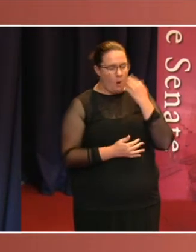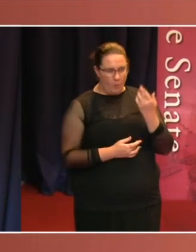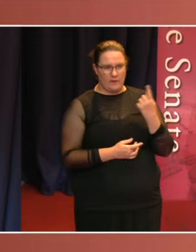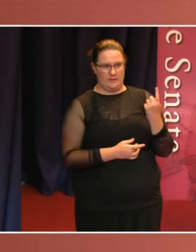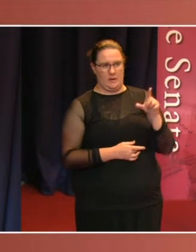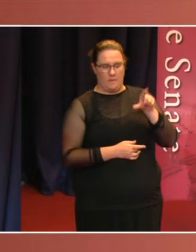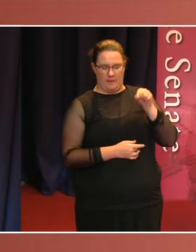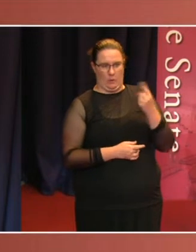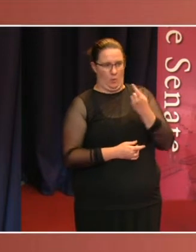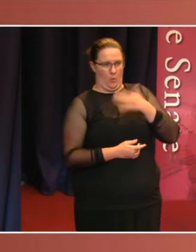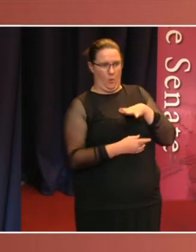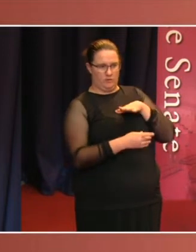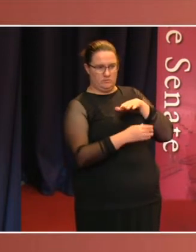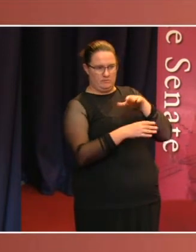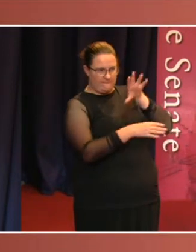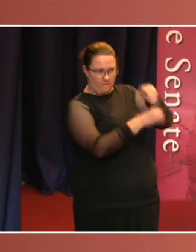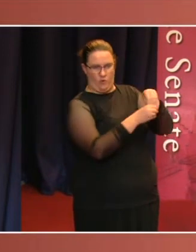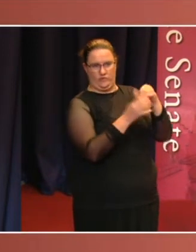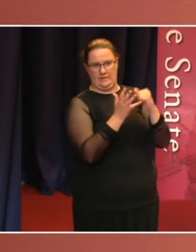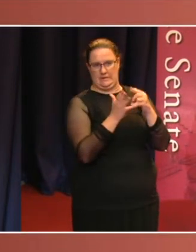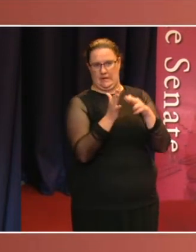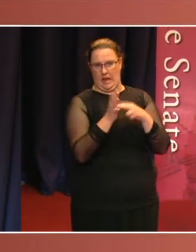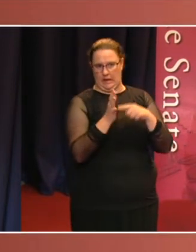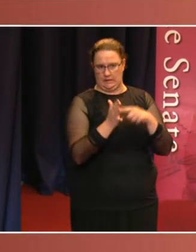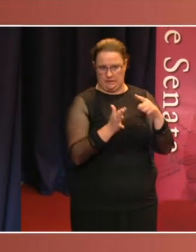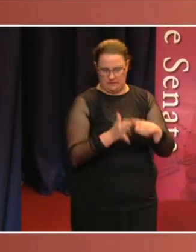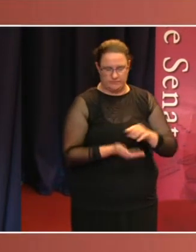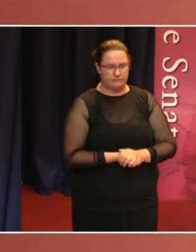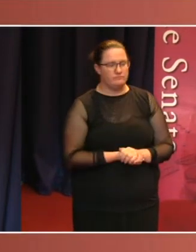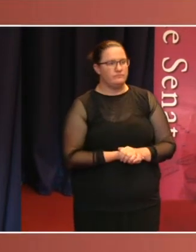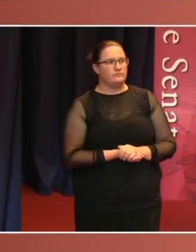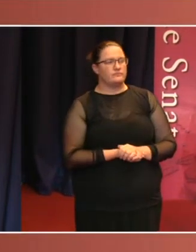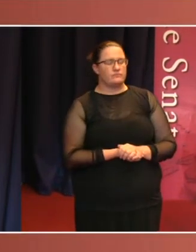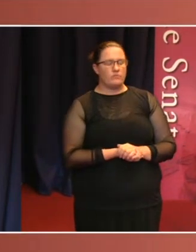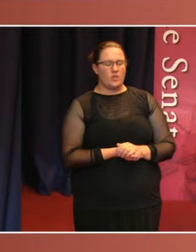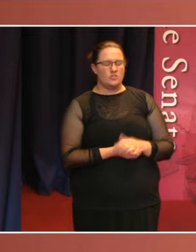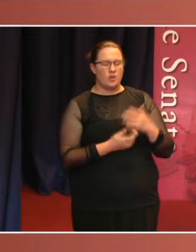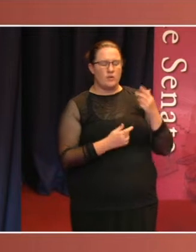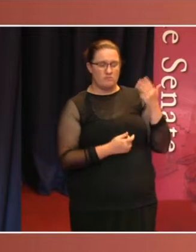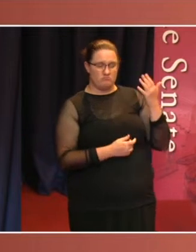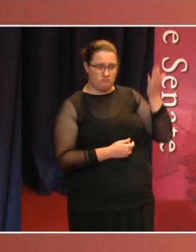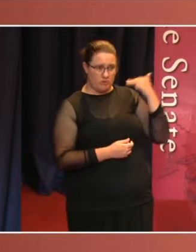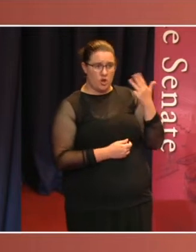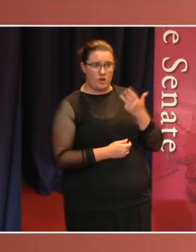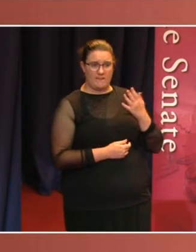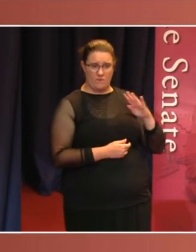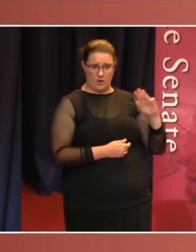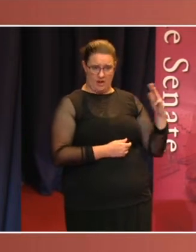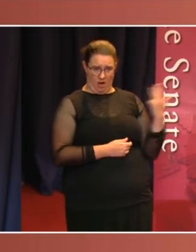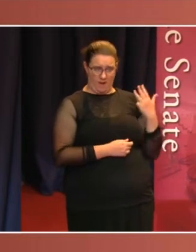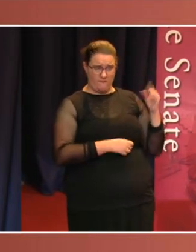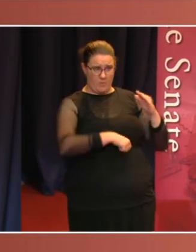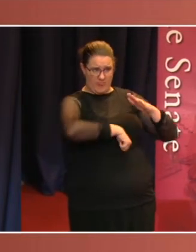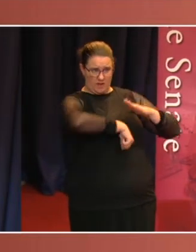Since proportional representation in 1949 was introduced, the Senate has been more willing to